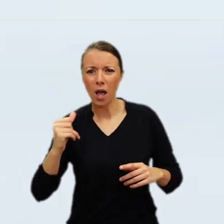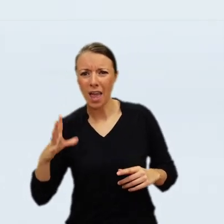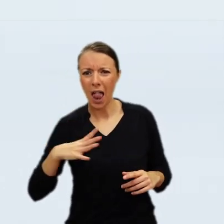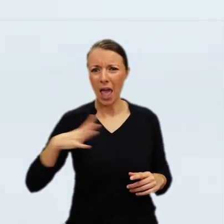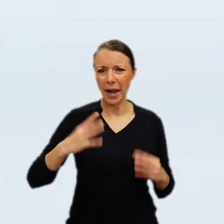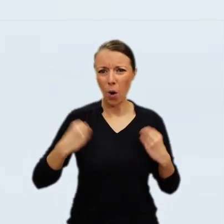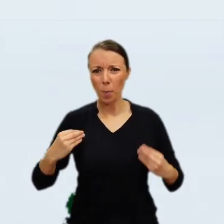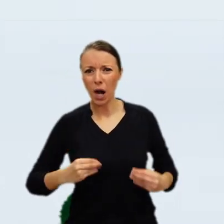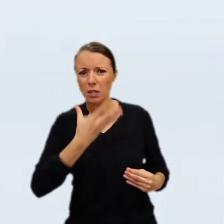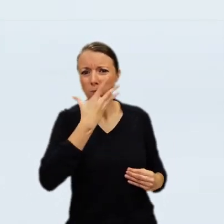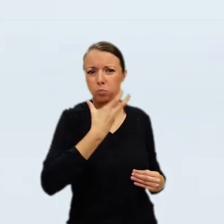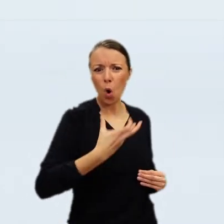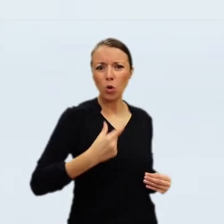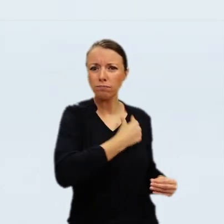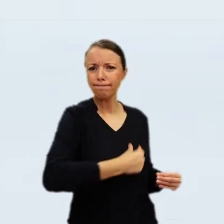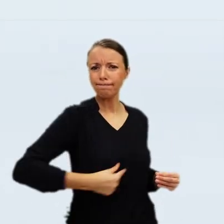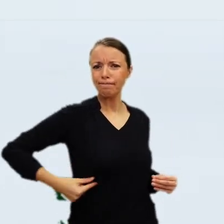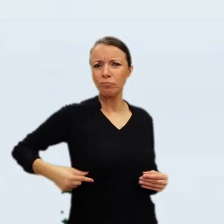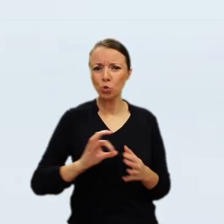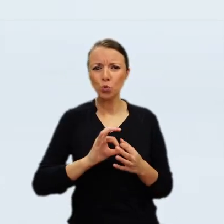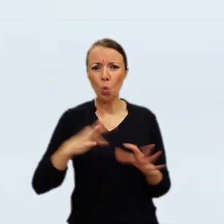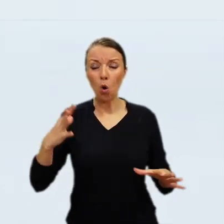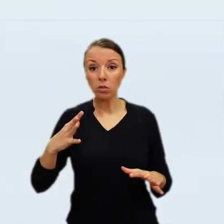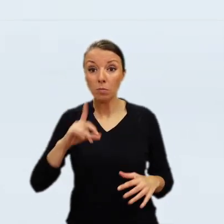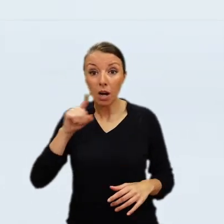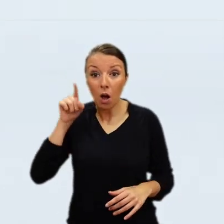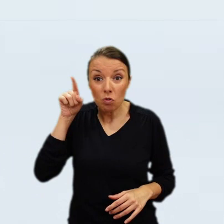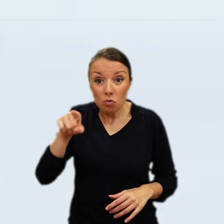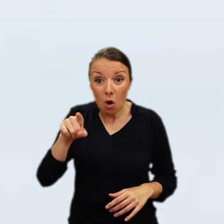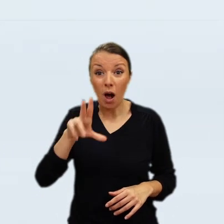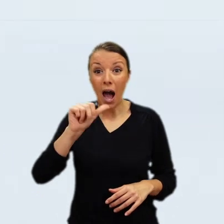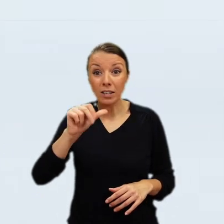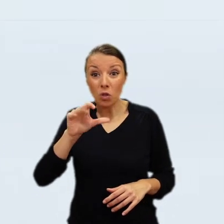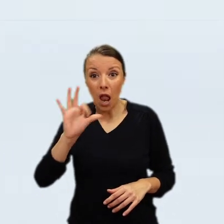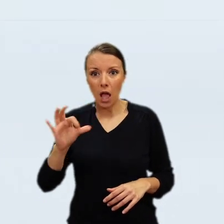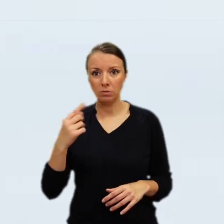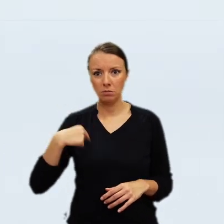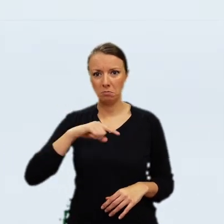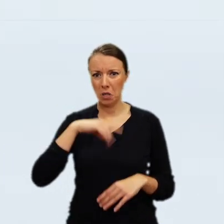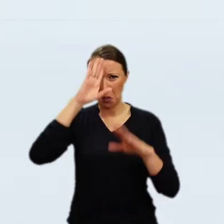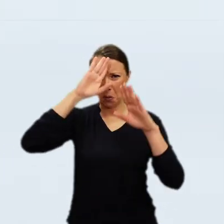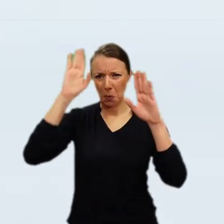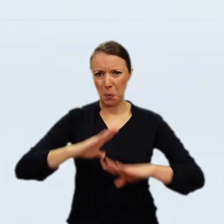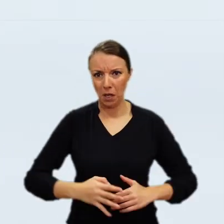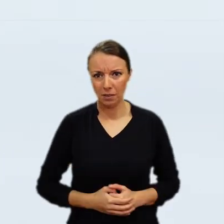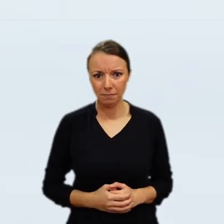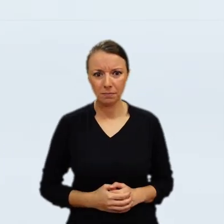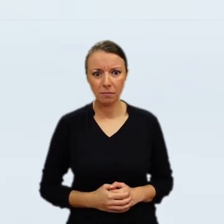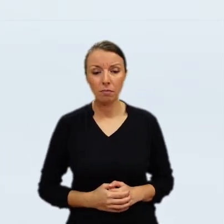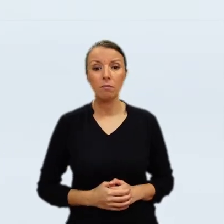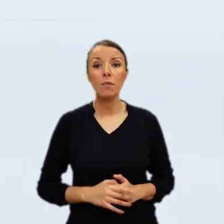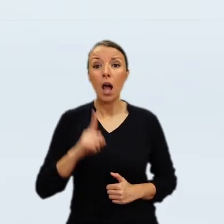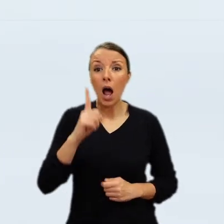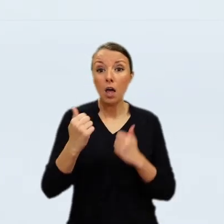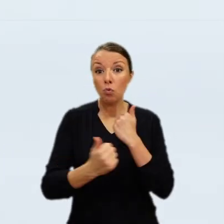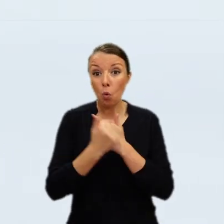1655 and was therefore painted in the studio of the house on the Bristrat when Rembrandt was at the height of his career,